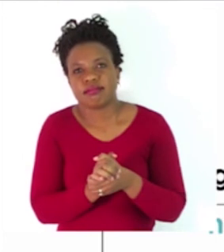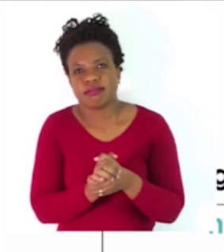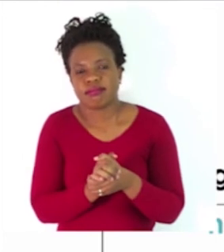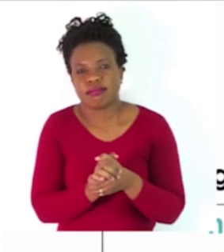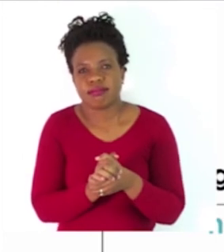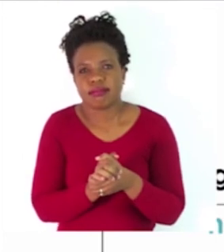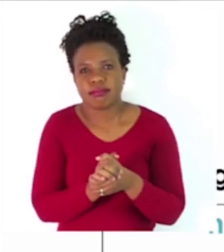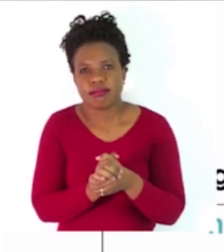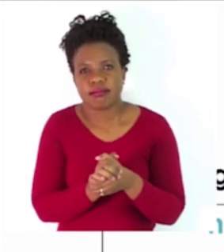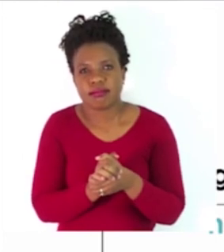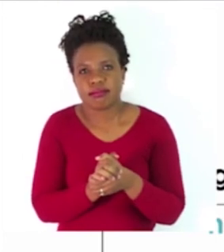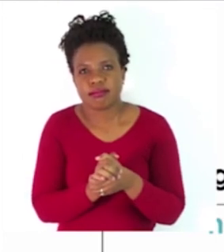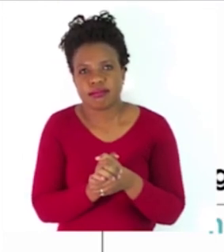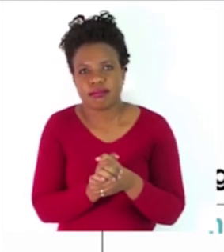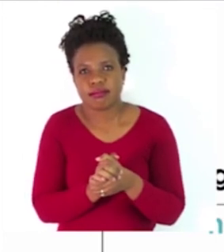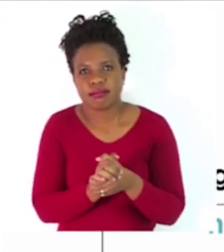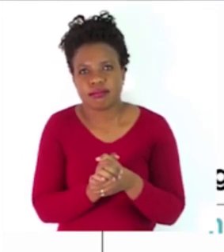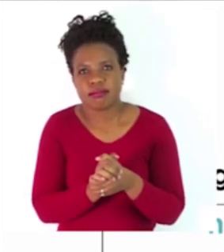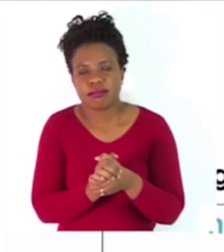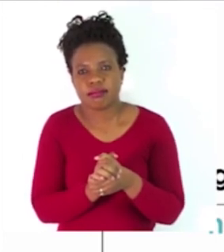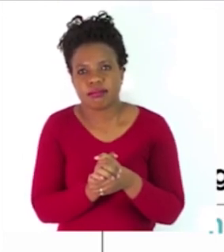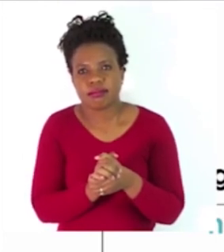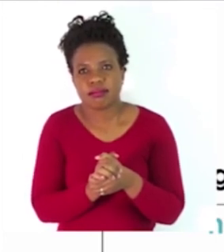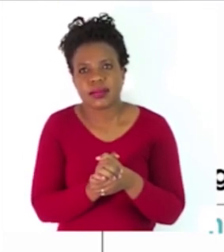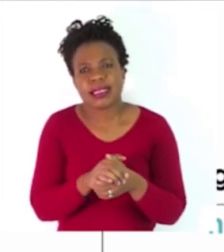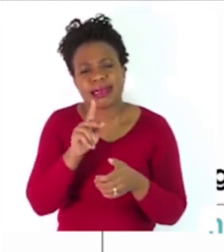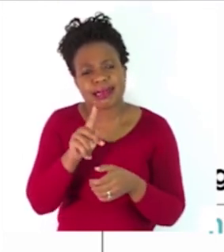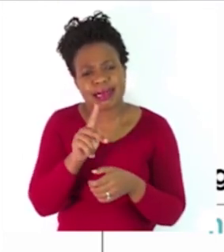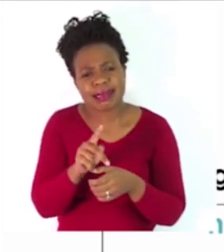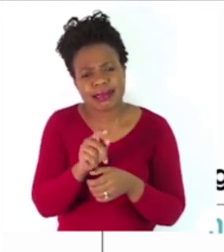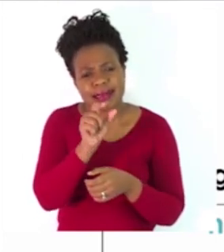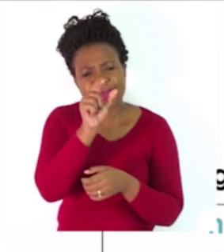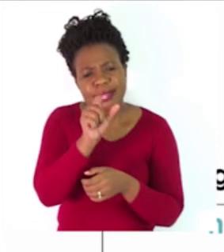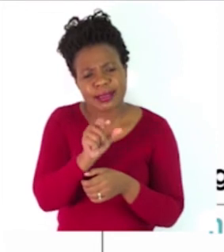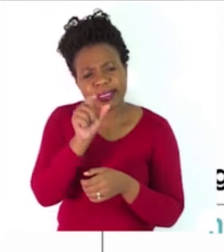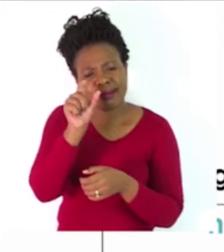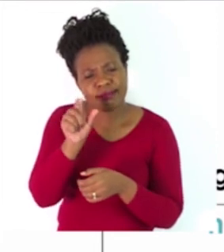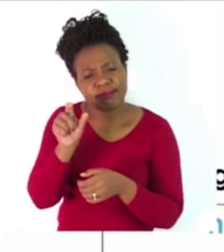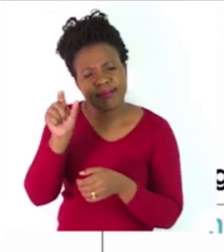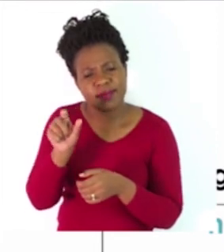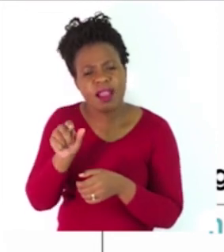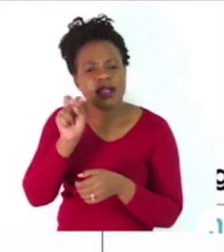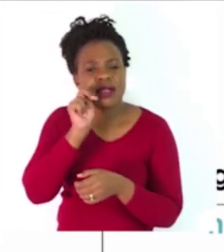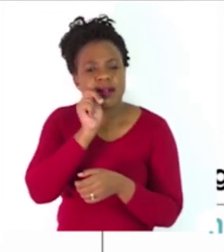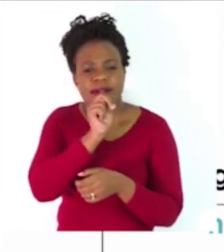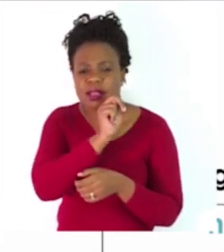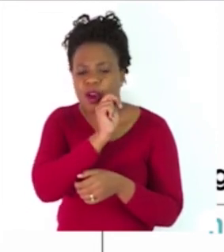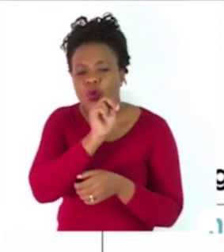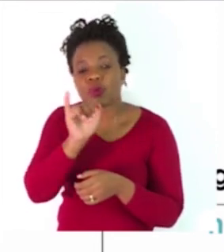What types of nouns are these? So in other words, in every column, you tell us what type of a noun it is.